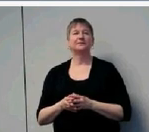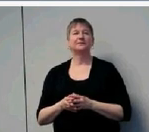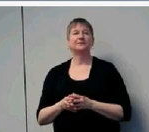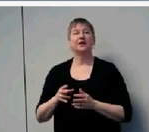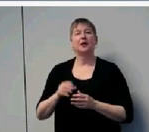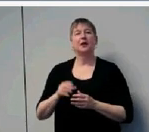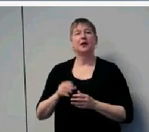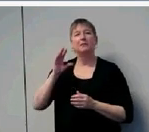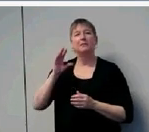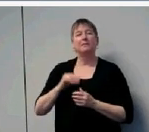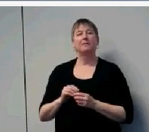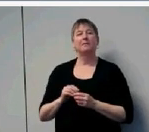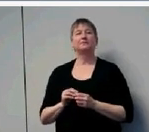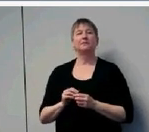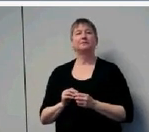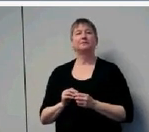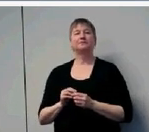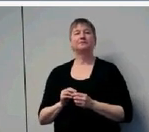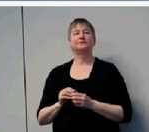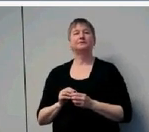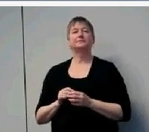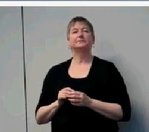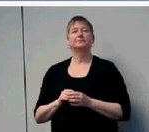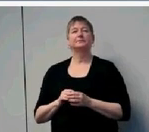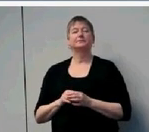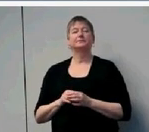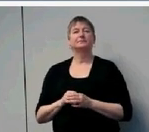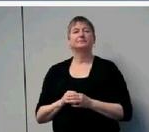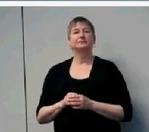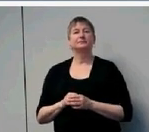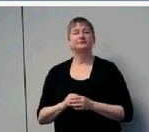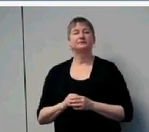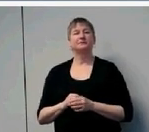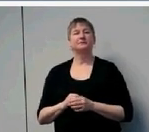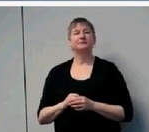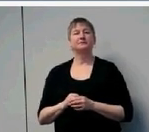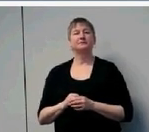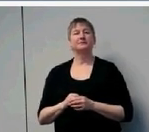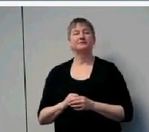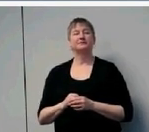flowers. Do you think this little girl is happy or strong? Yeah. What do you think she said? Because.